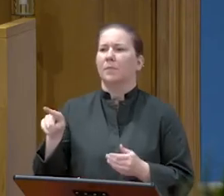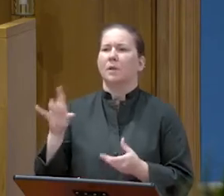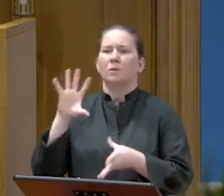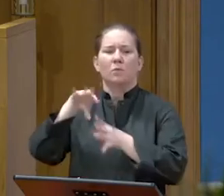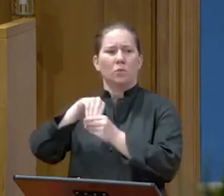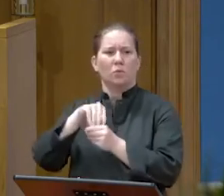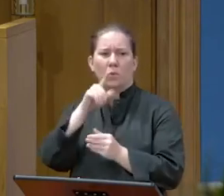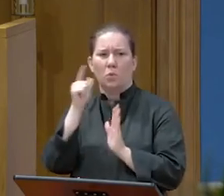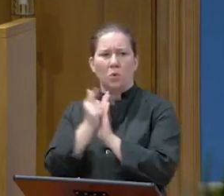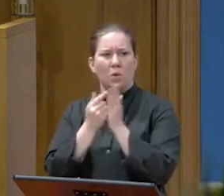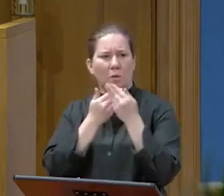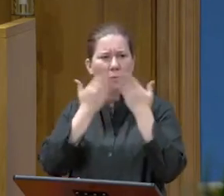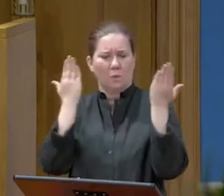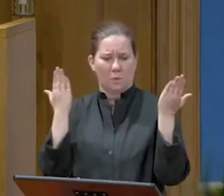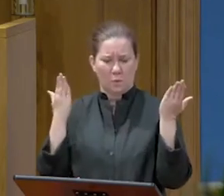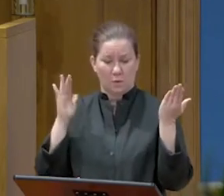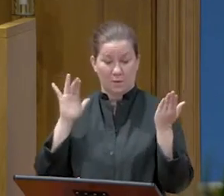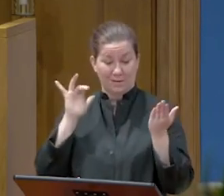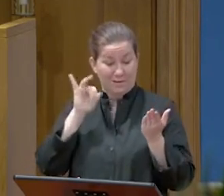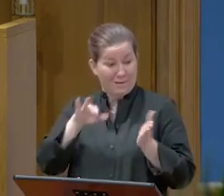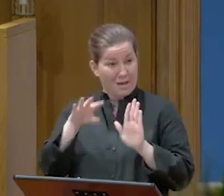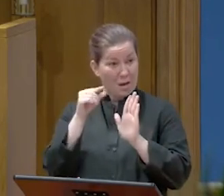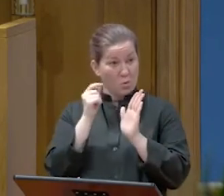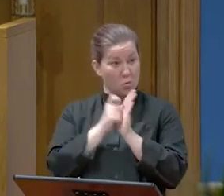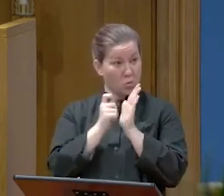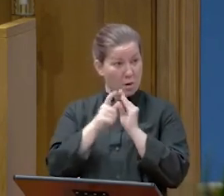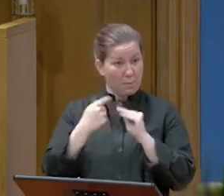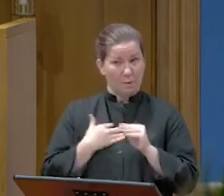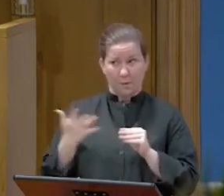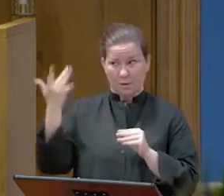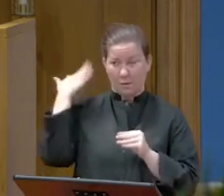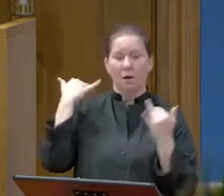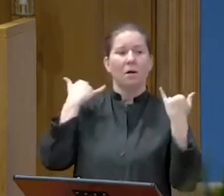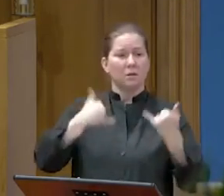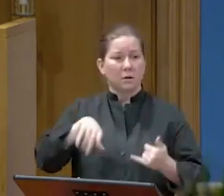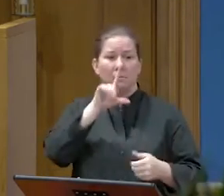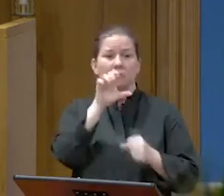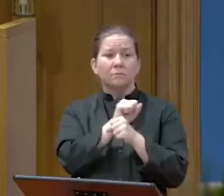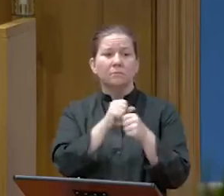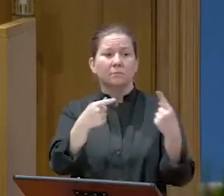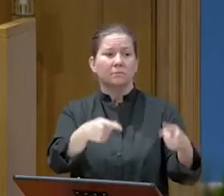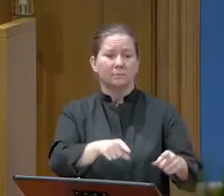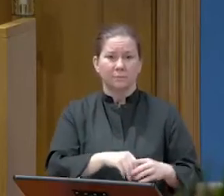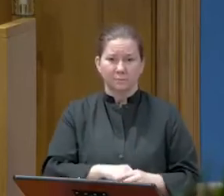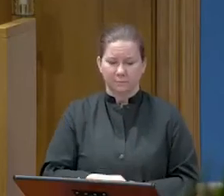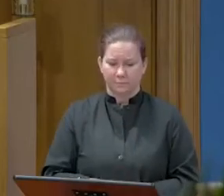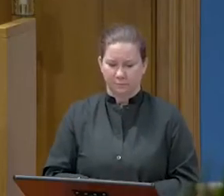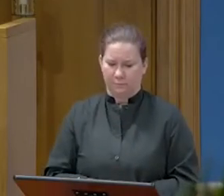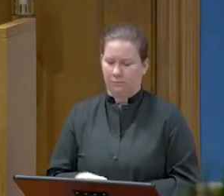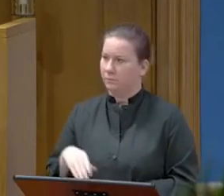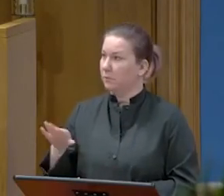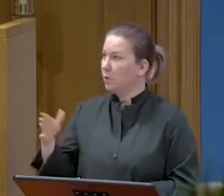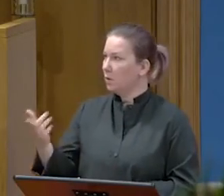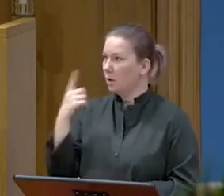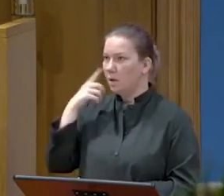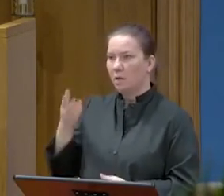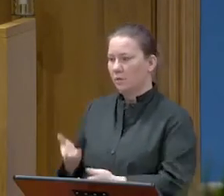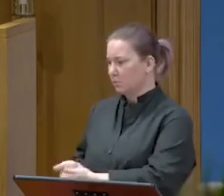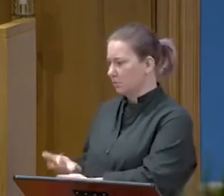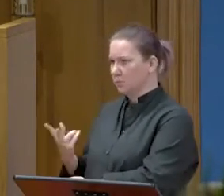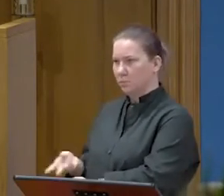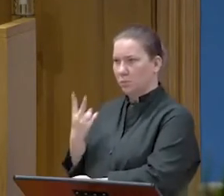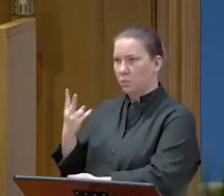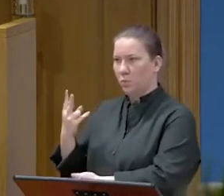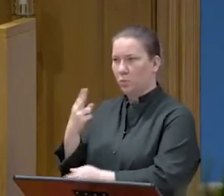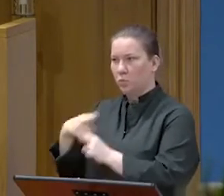what is written about me is being fulfilled. They said, Lord, look, here are two swords. He